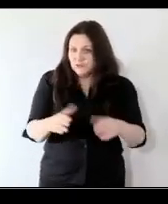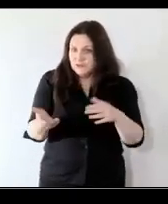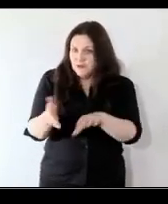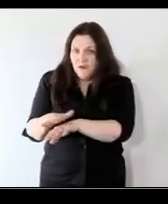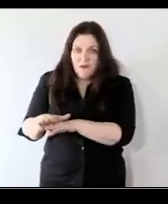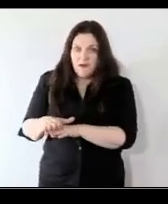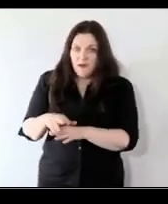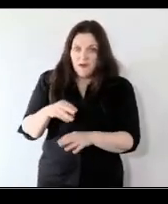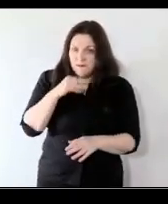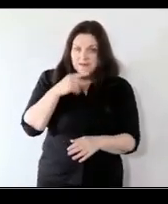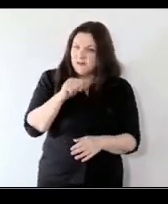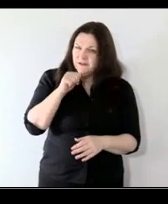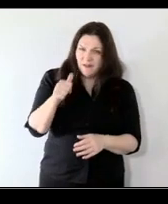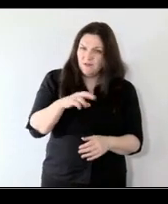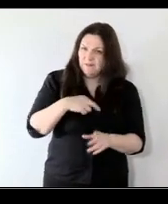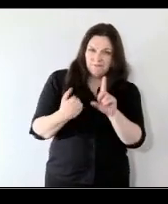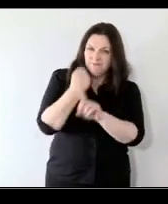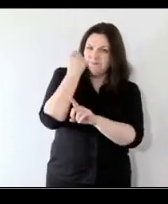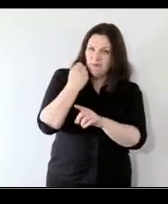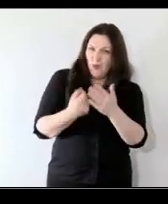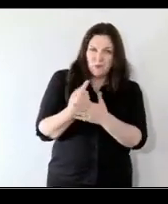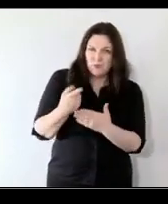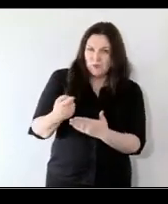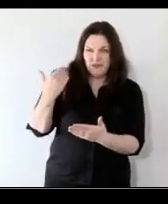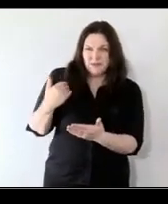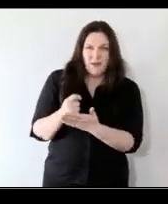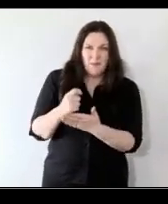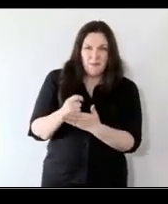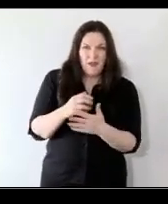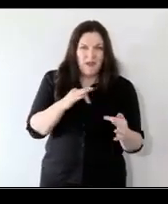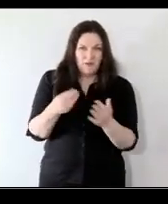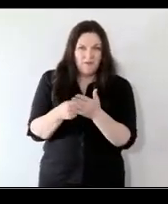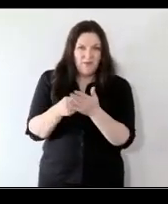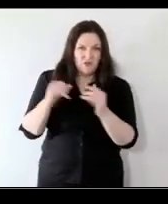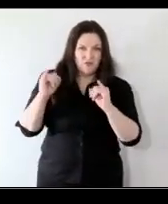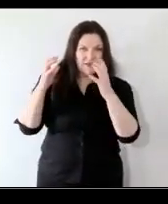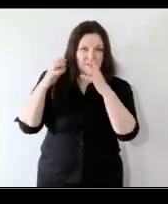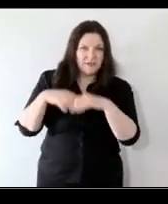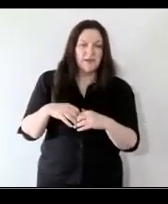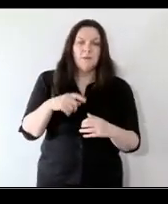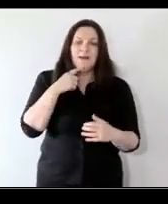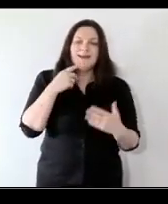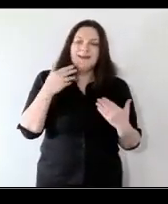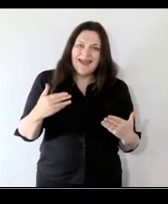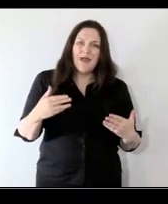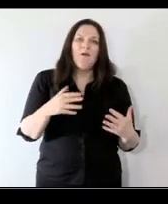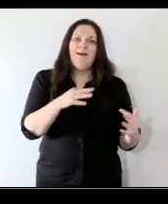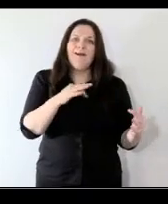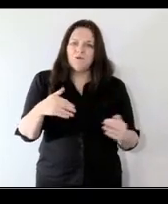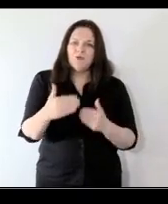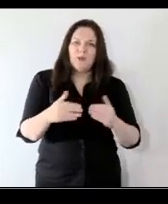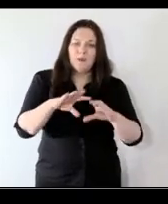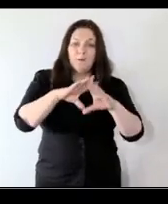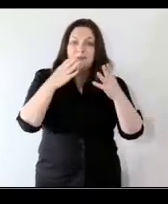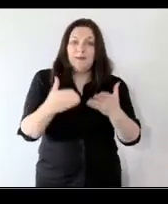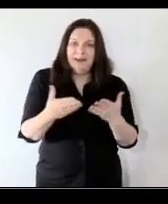we did not make the most of that opportunity but perhaps that along with the pandemic those become the salient lessons for us